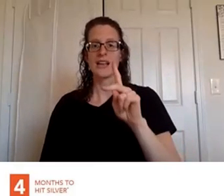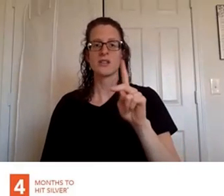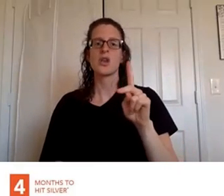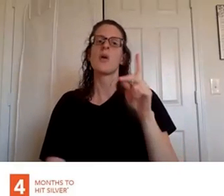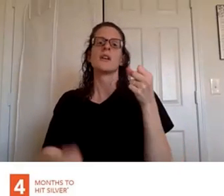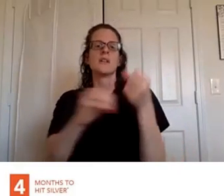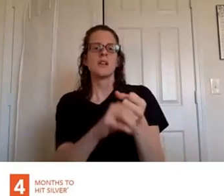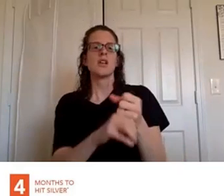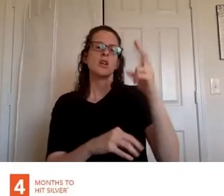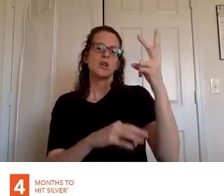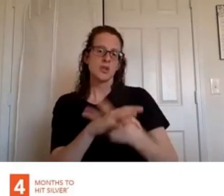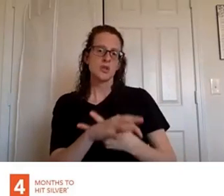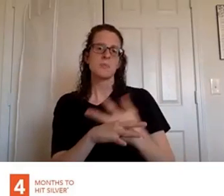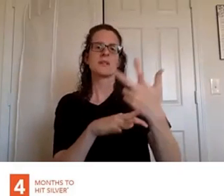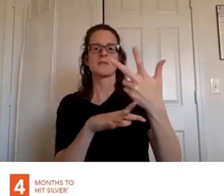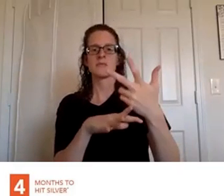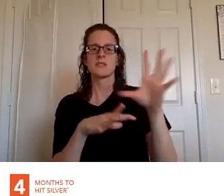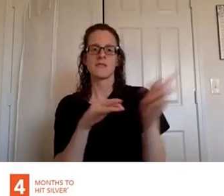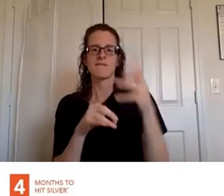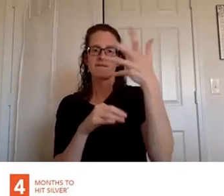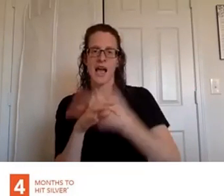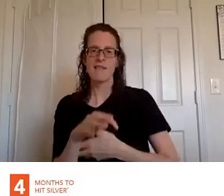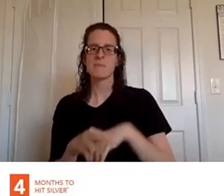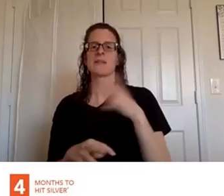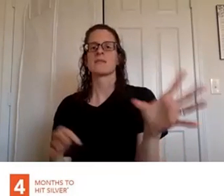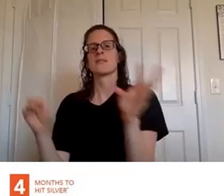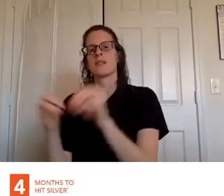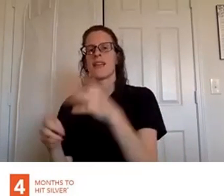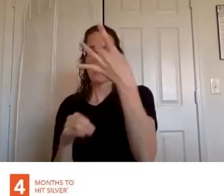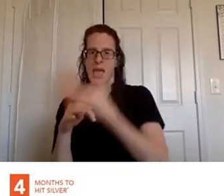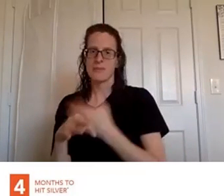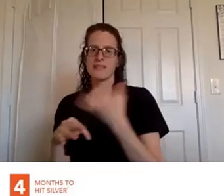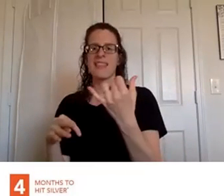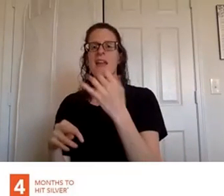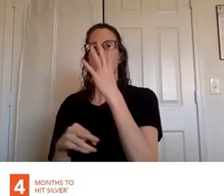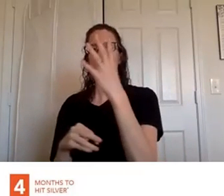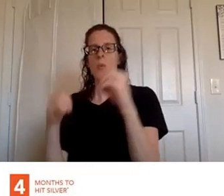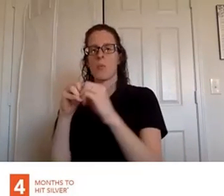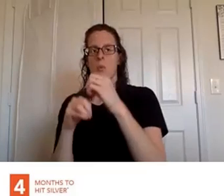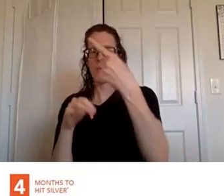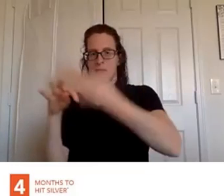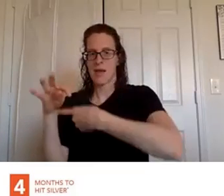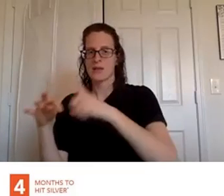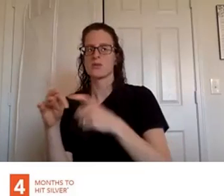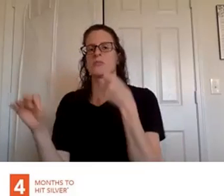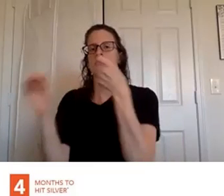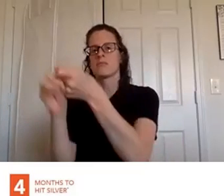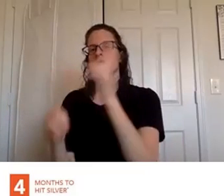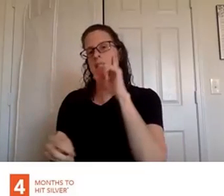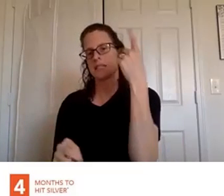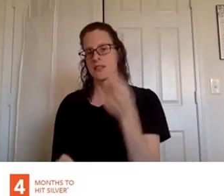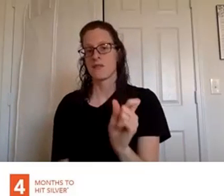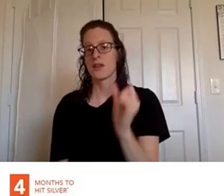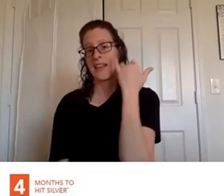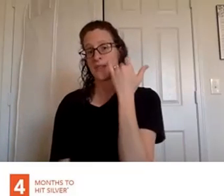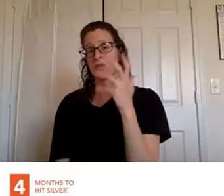executive um then the clock starts and you have four months to build to silver and if you hit